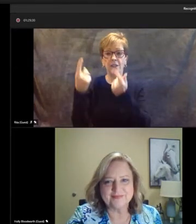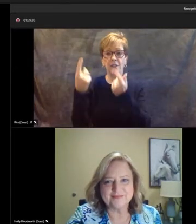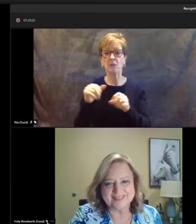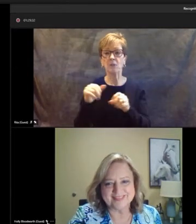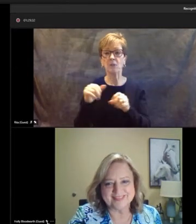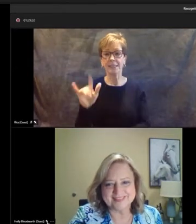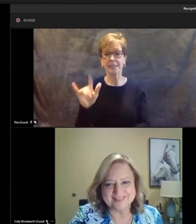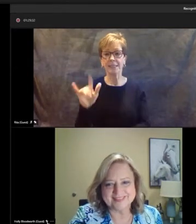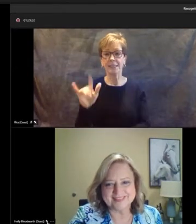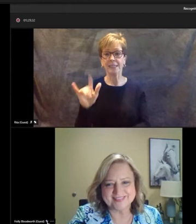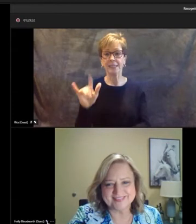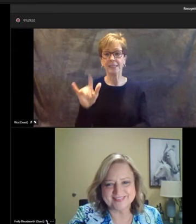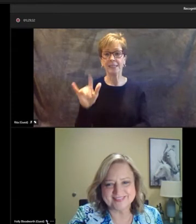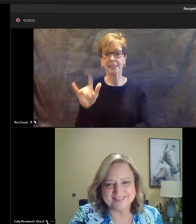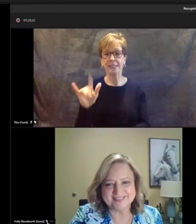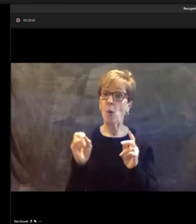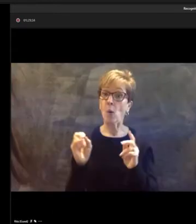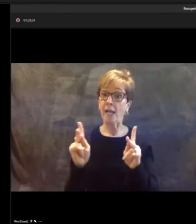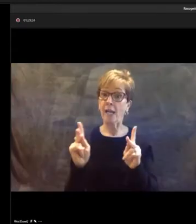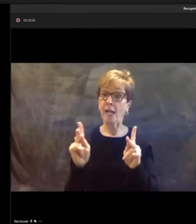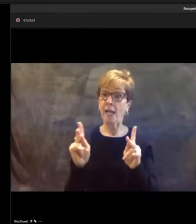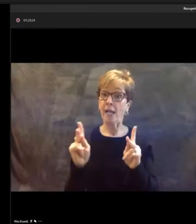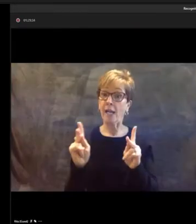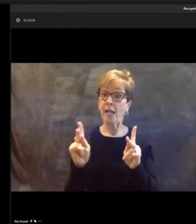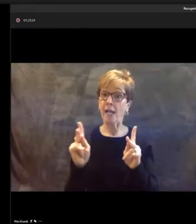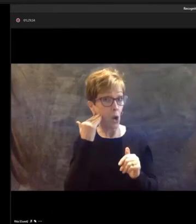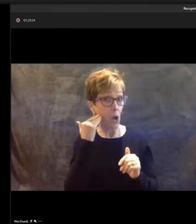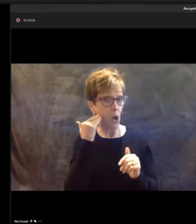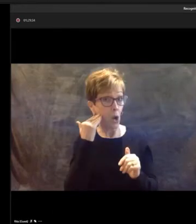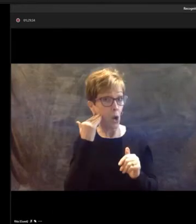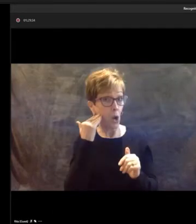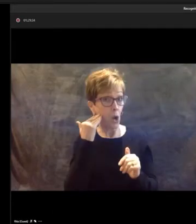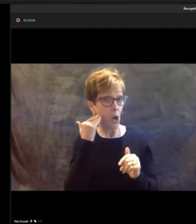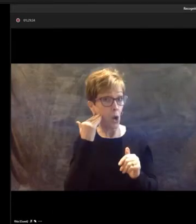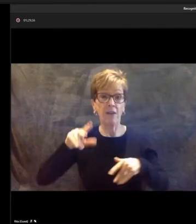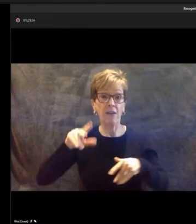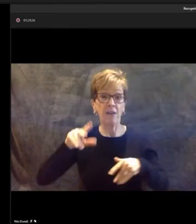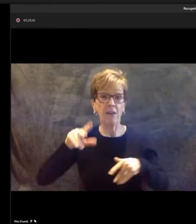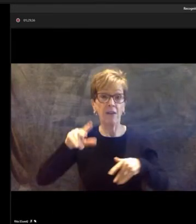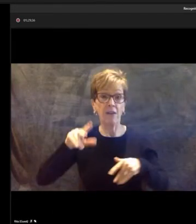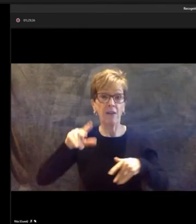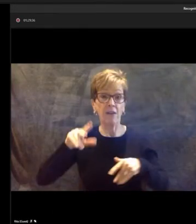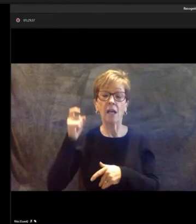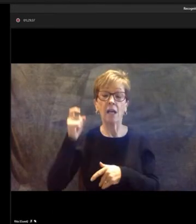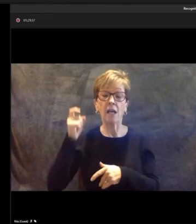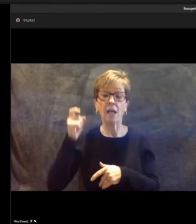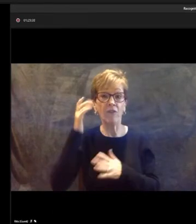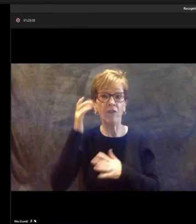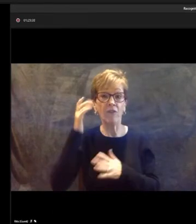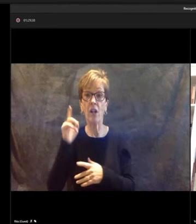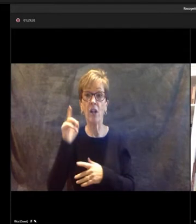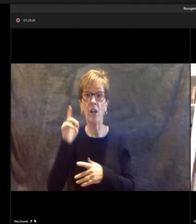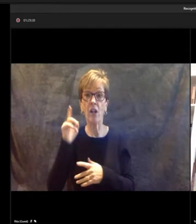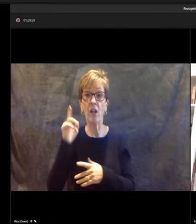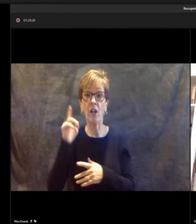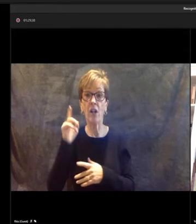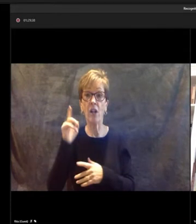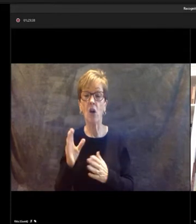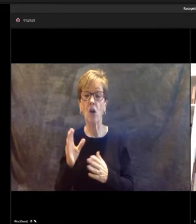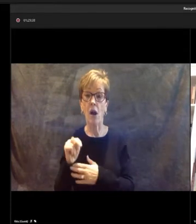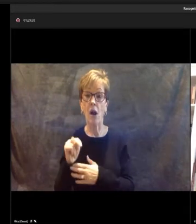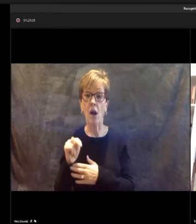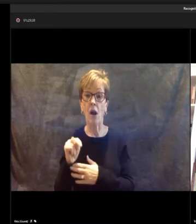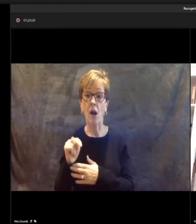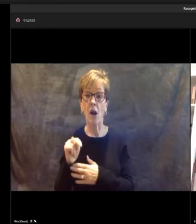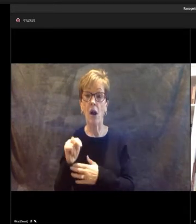All right. Does, um, do we know if the Lieutenant Governor and Governor are on there? I just heard they were going to be joining us right at two o'clock.